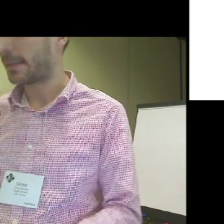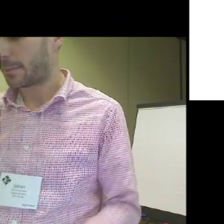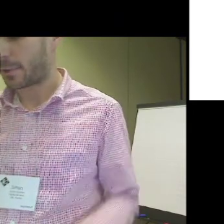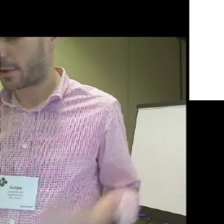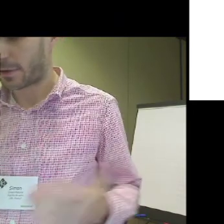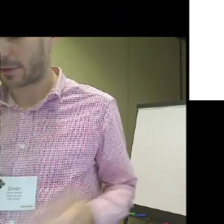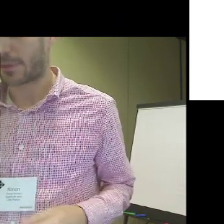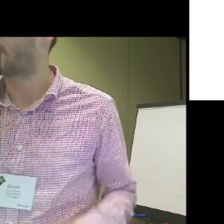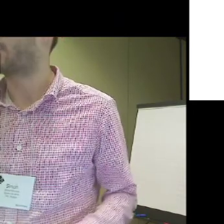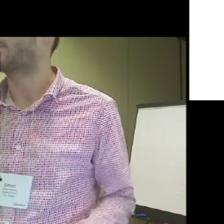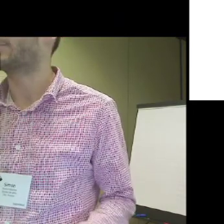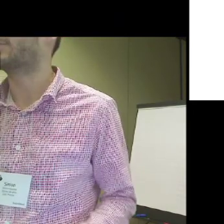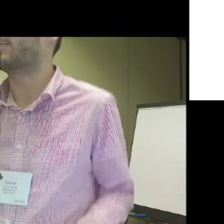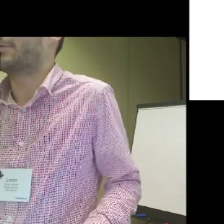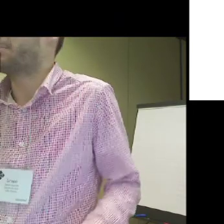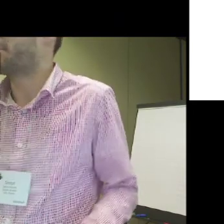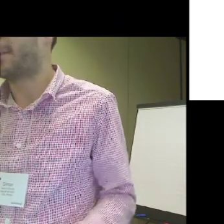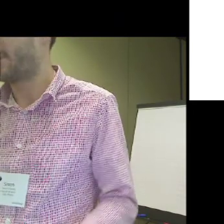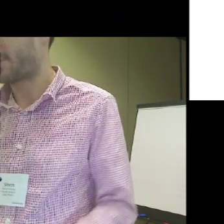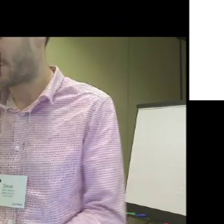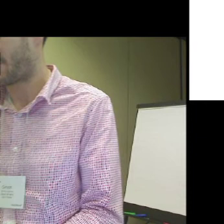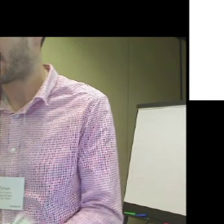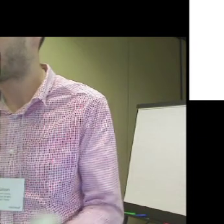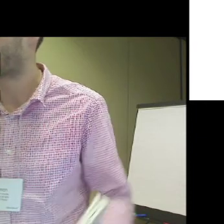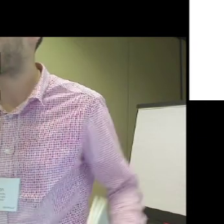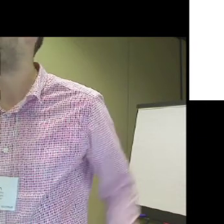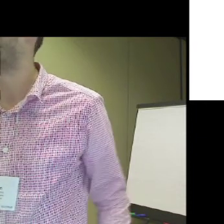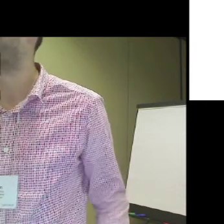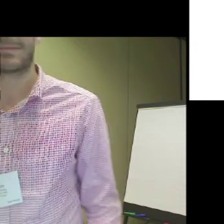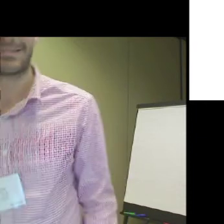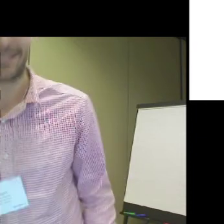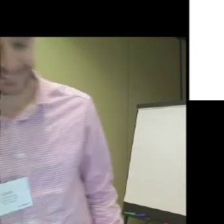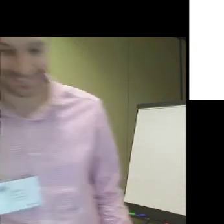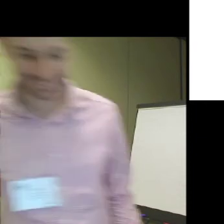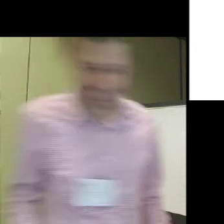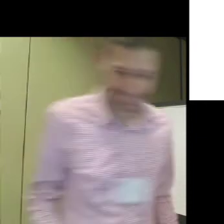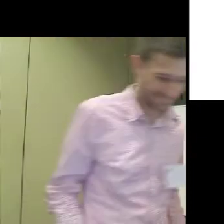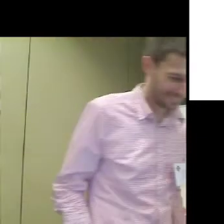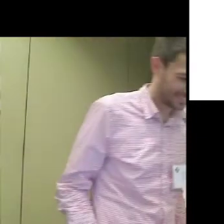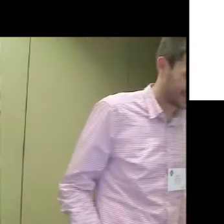details. But then you can also come to us to just have discussions about this. Thank you.